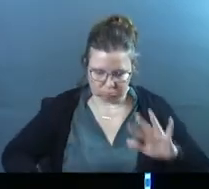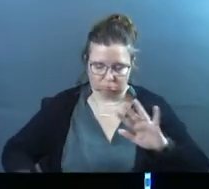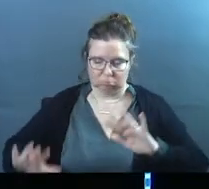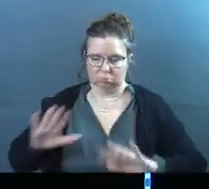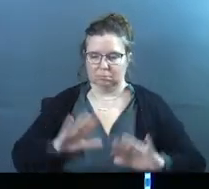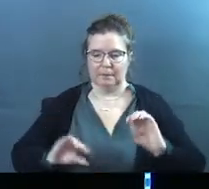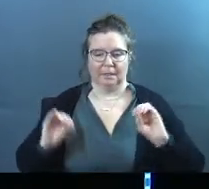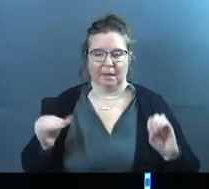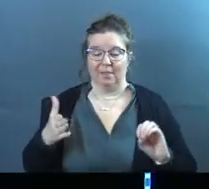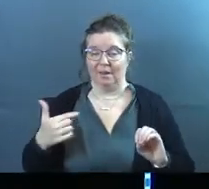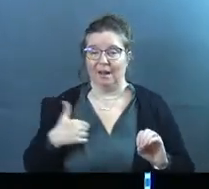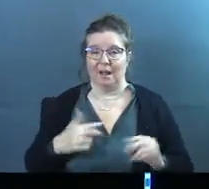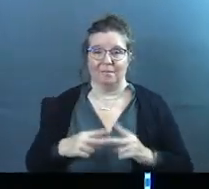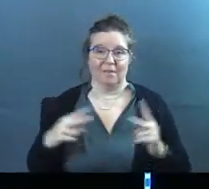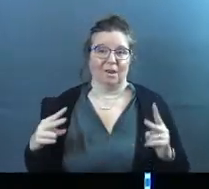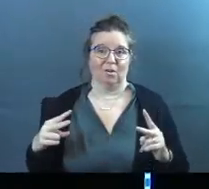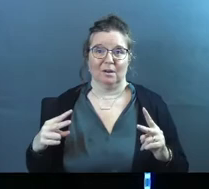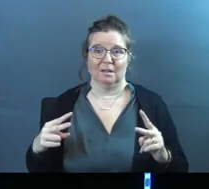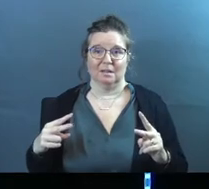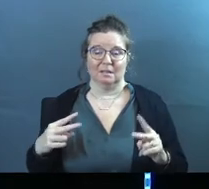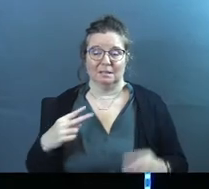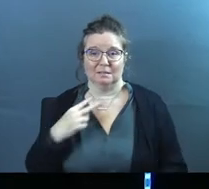like there's nothing there. I am very